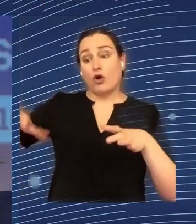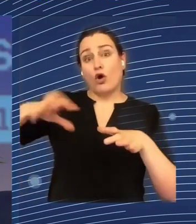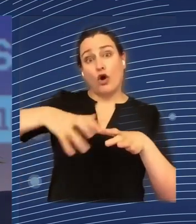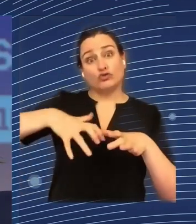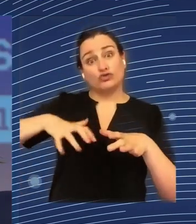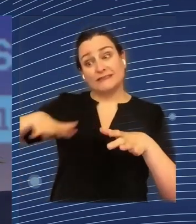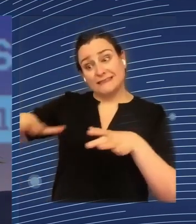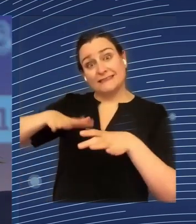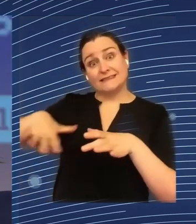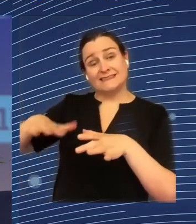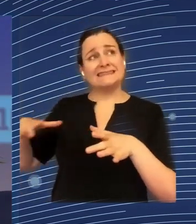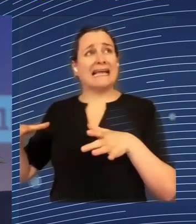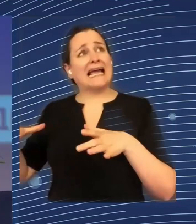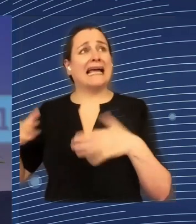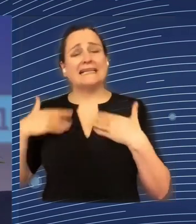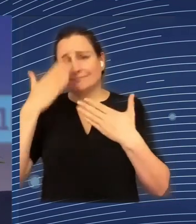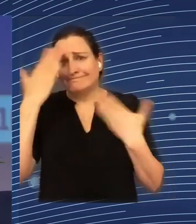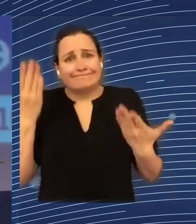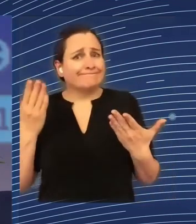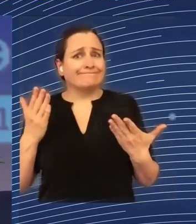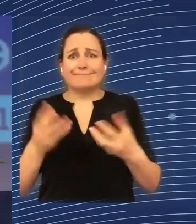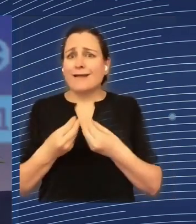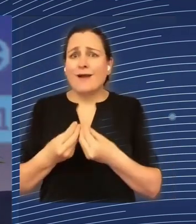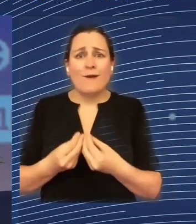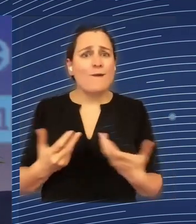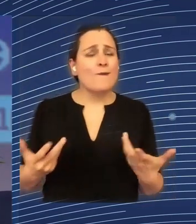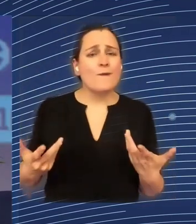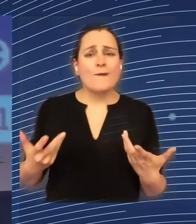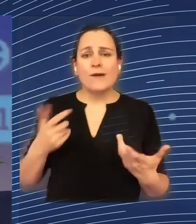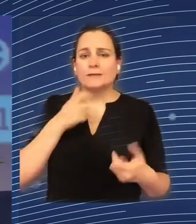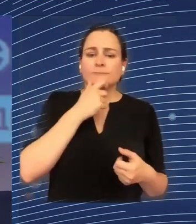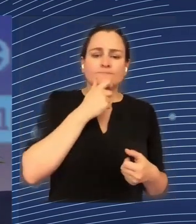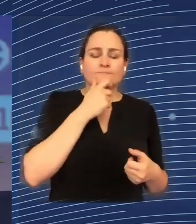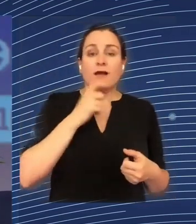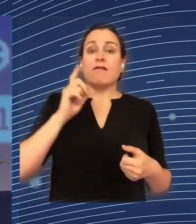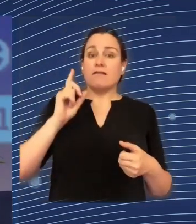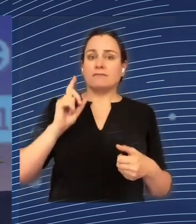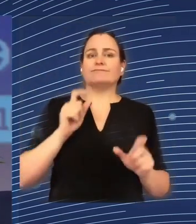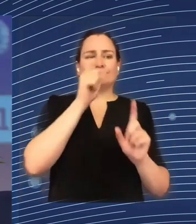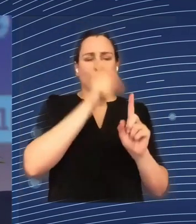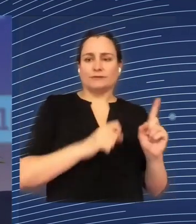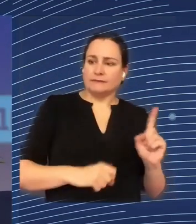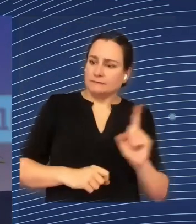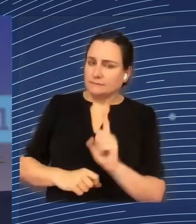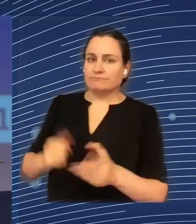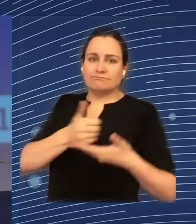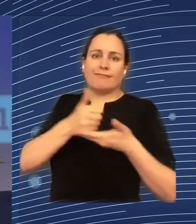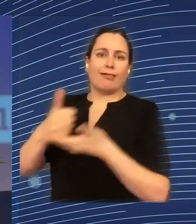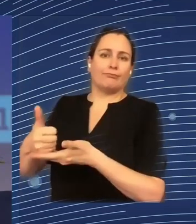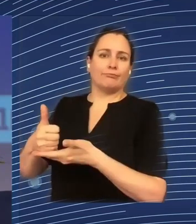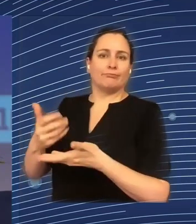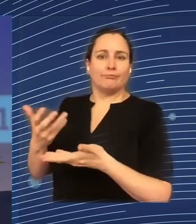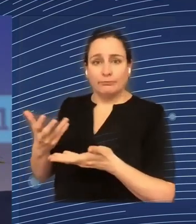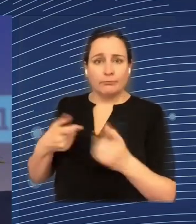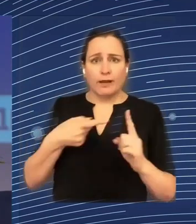better. So somebody has to help them to really find the pathway. And also, we can get